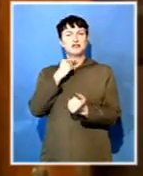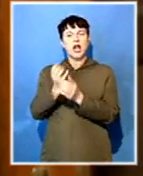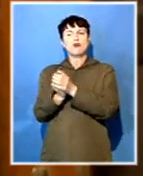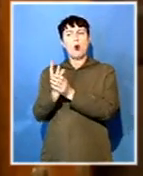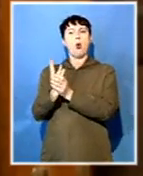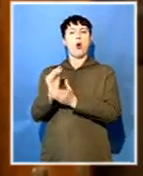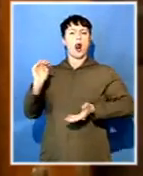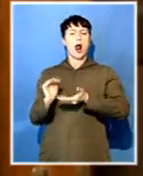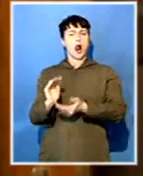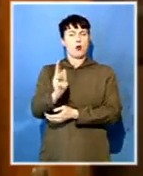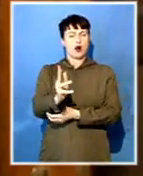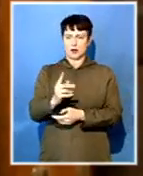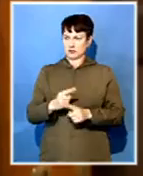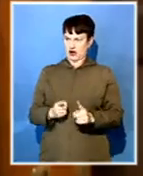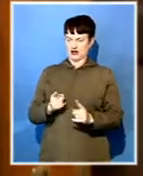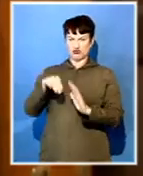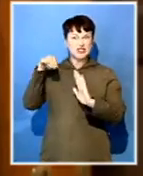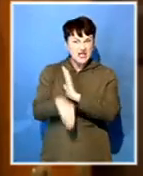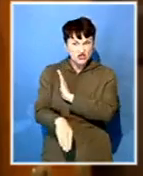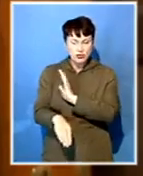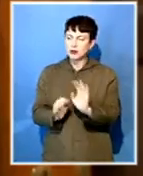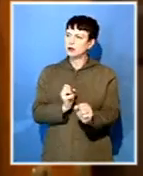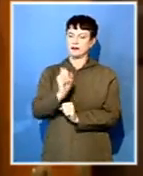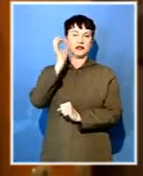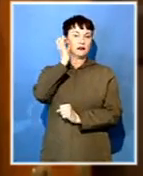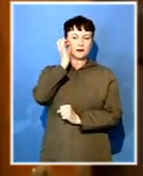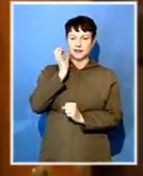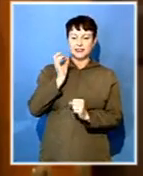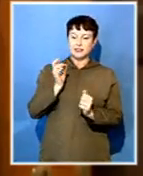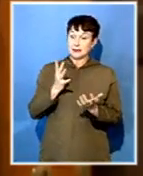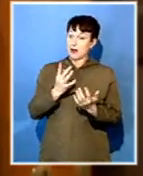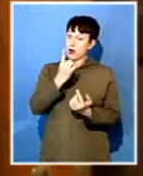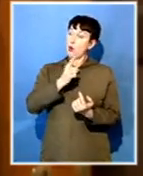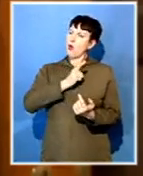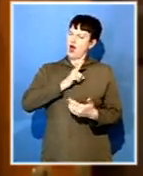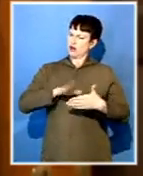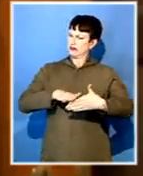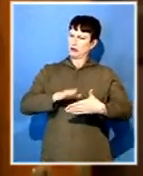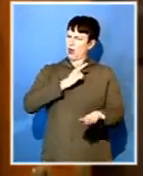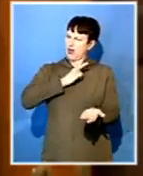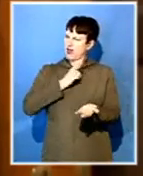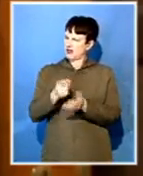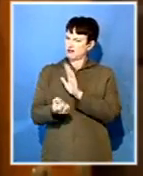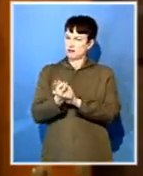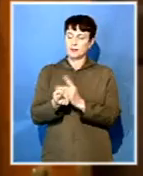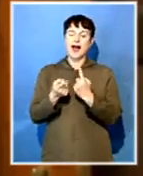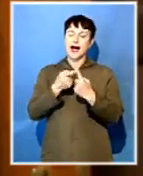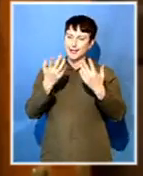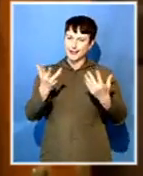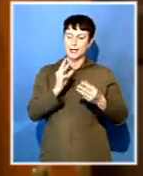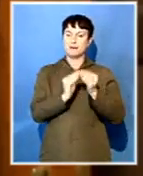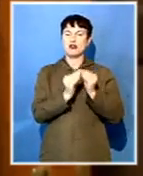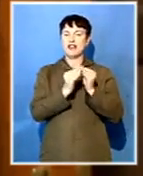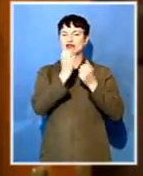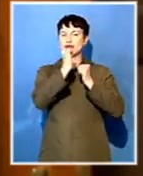recession certainly. Finally, some aspects of the reason why we've got this recession are predictable. Manufacturing was expected